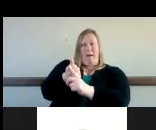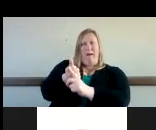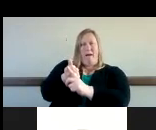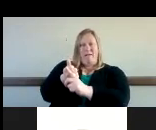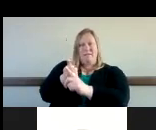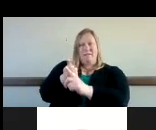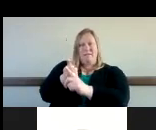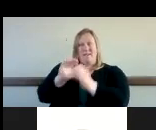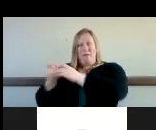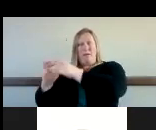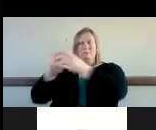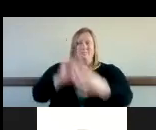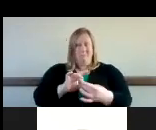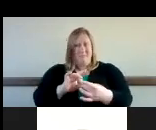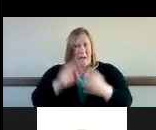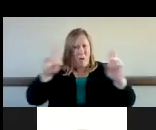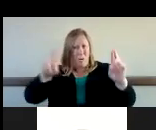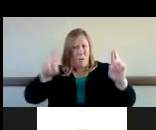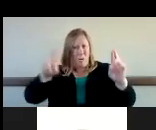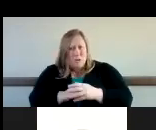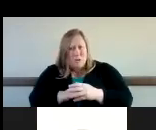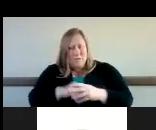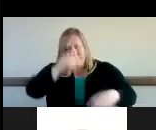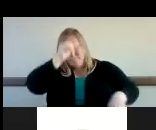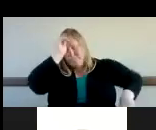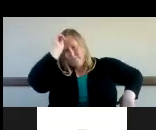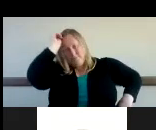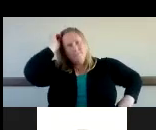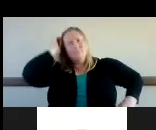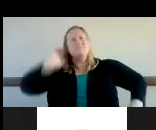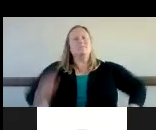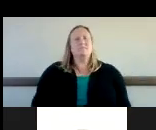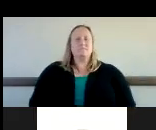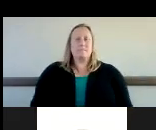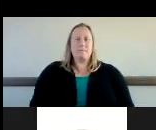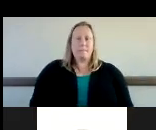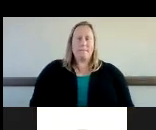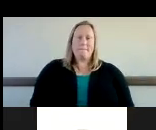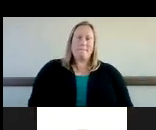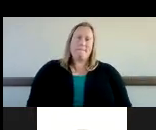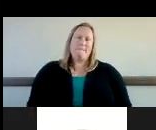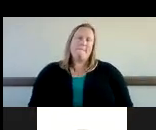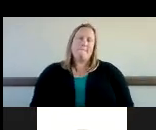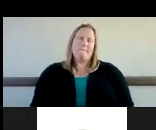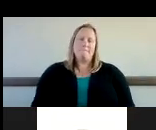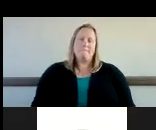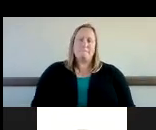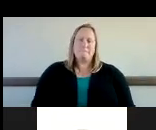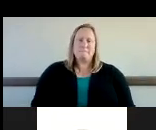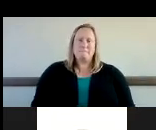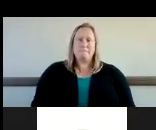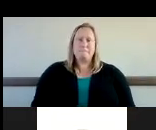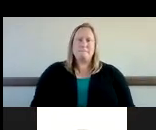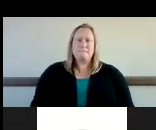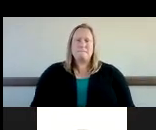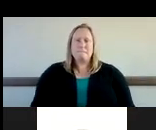that answered that question we had